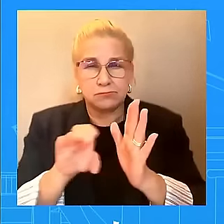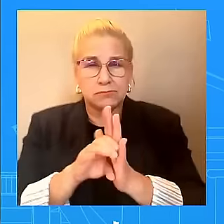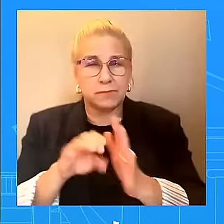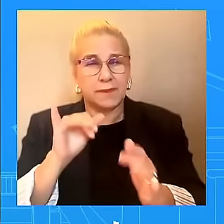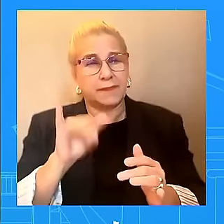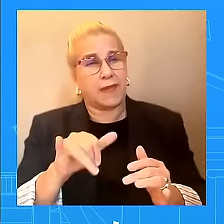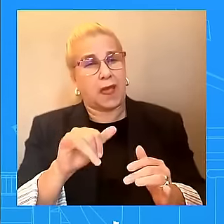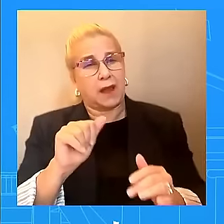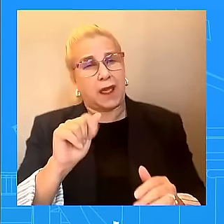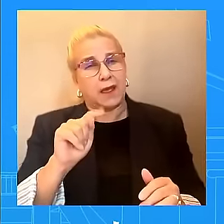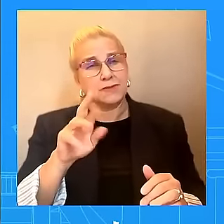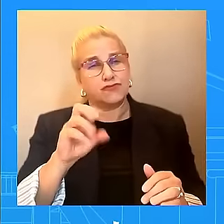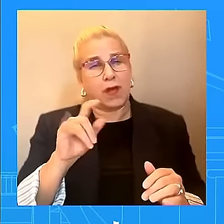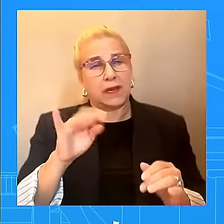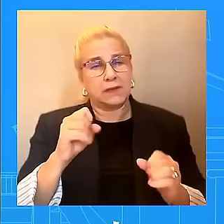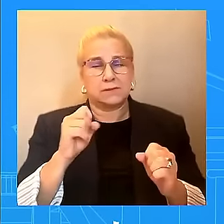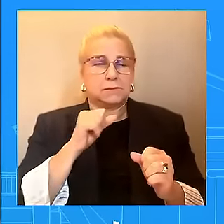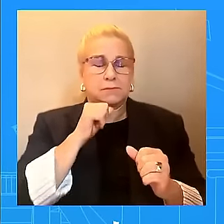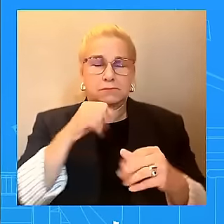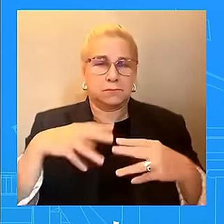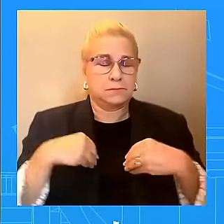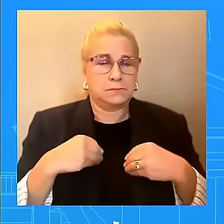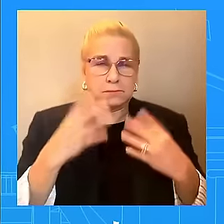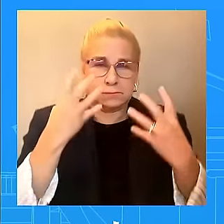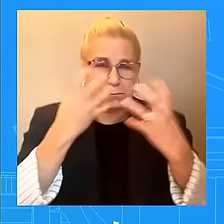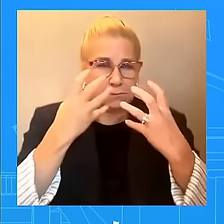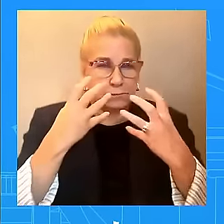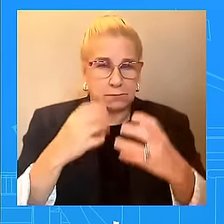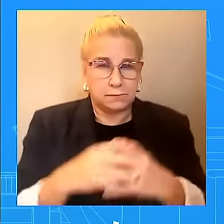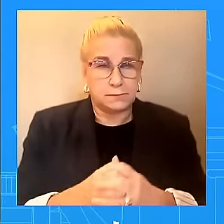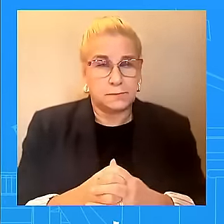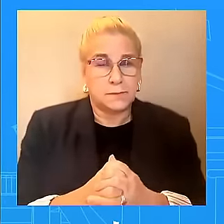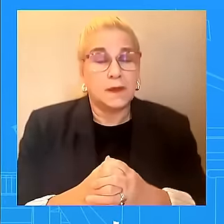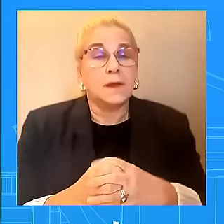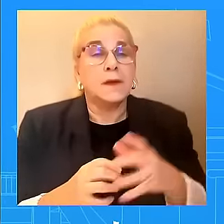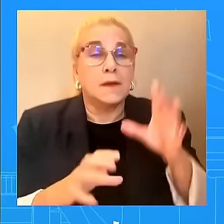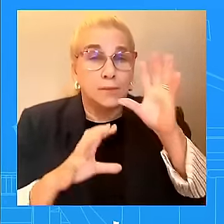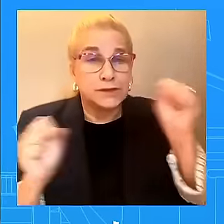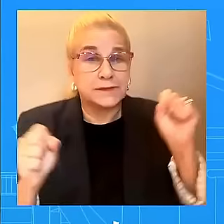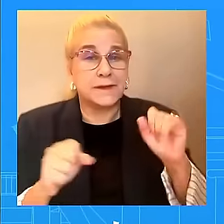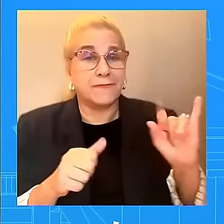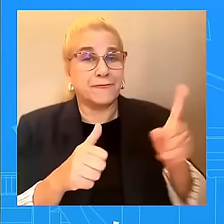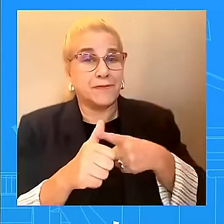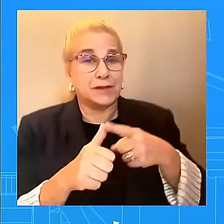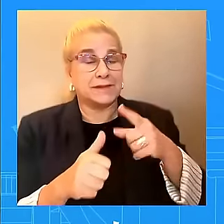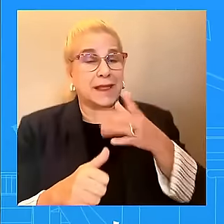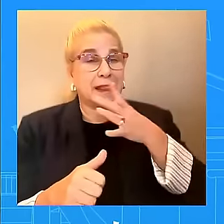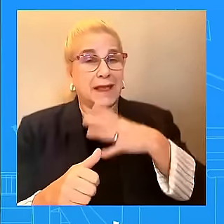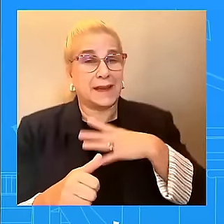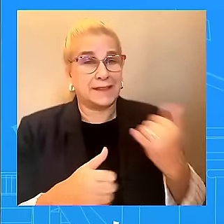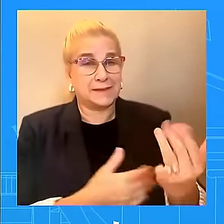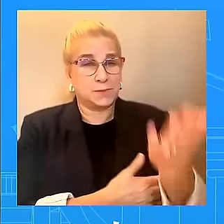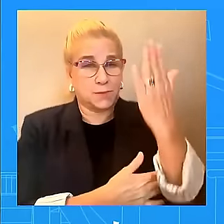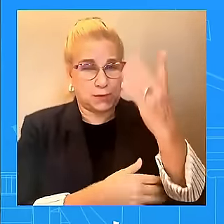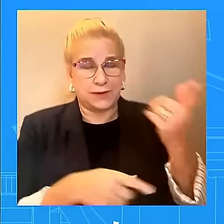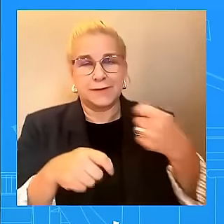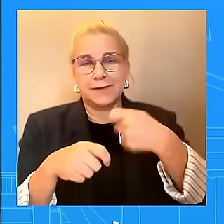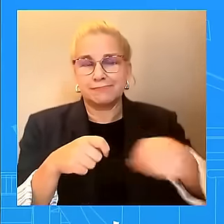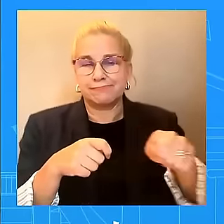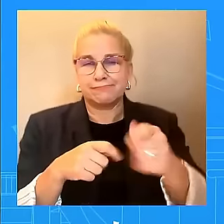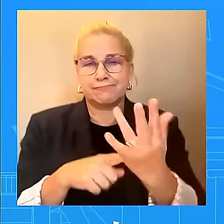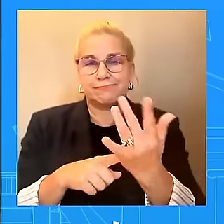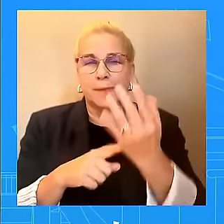This morning, the President and the First Lady lit a Yartzeit candle to remember all those who were